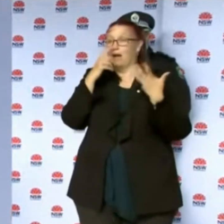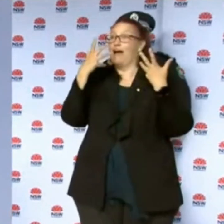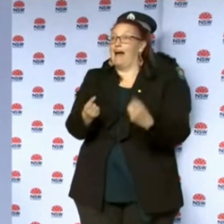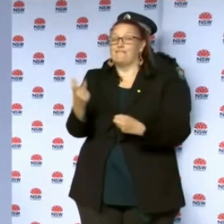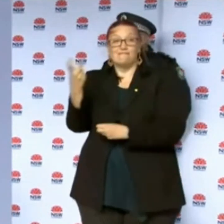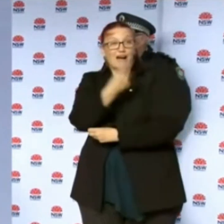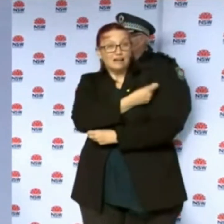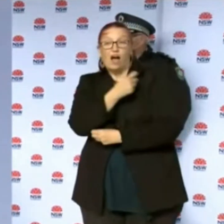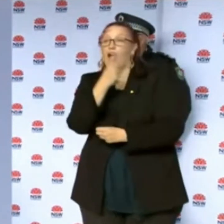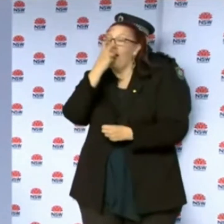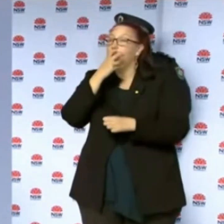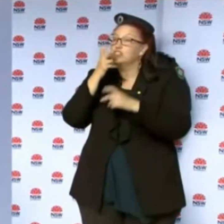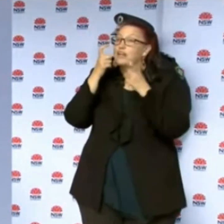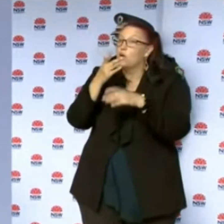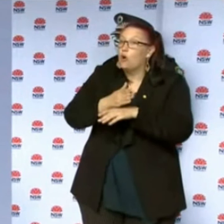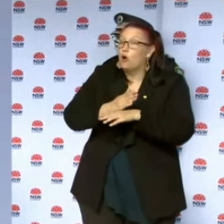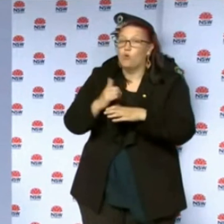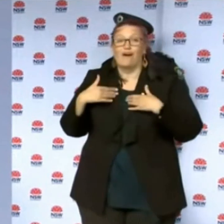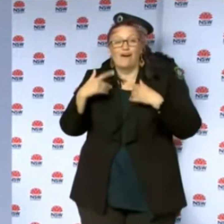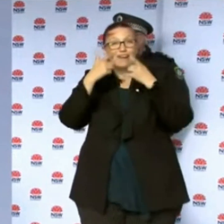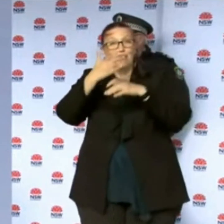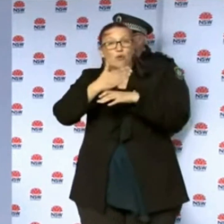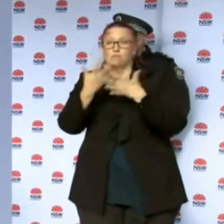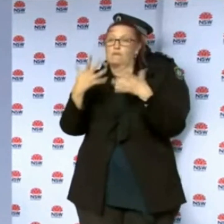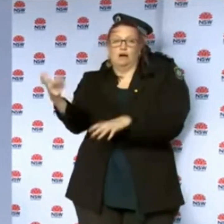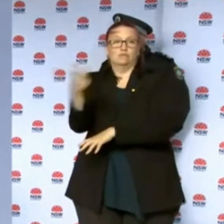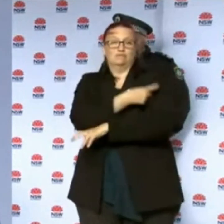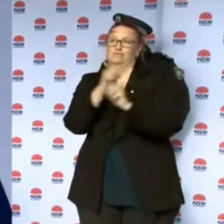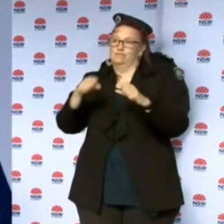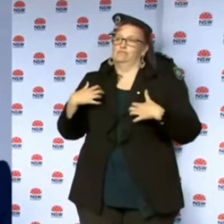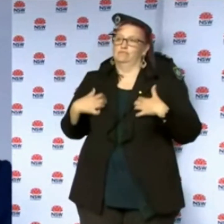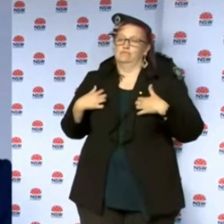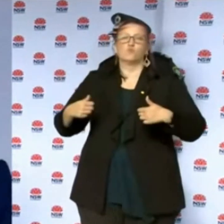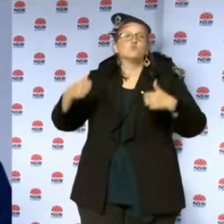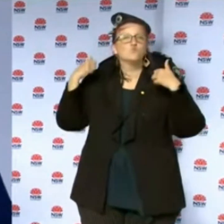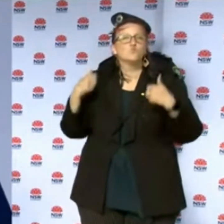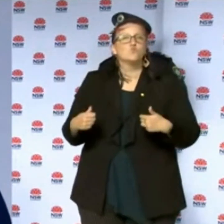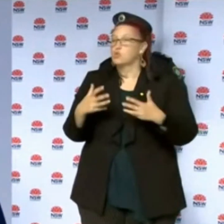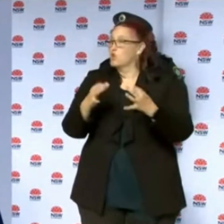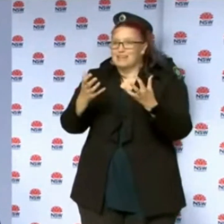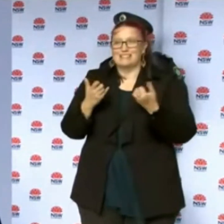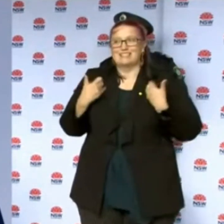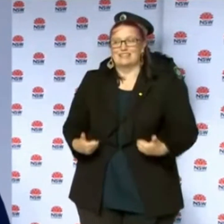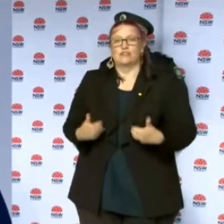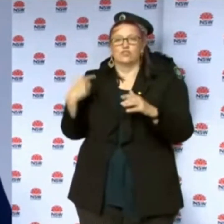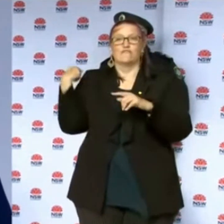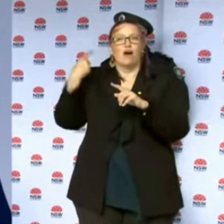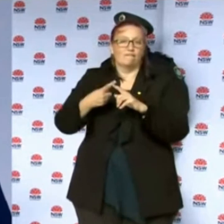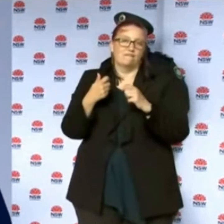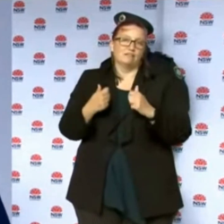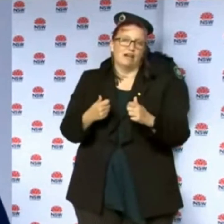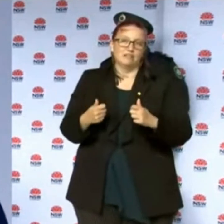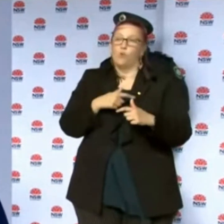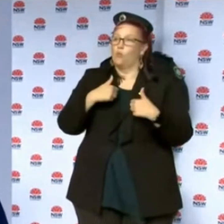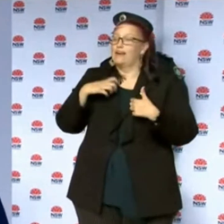either aged care workers or health care workers who were vaccinated. And that is very pleasing to me because obviously, we need to